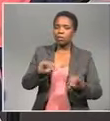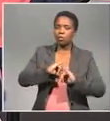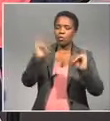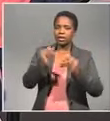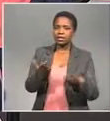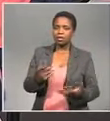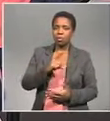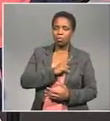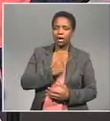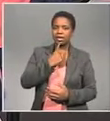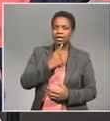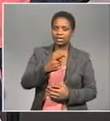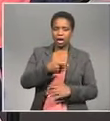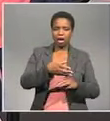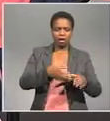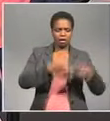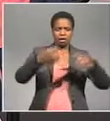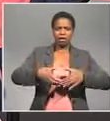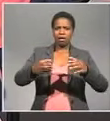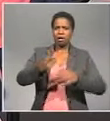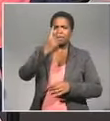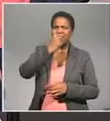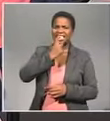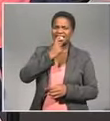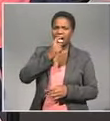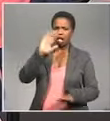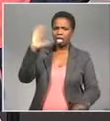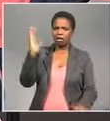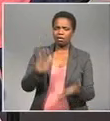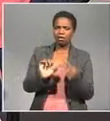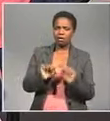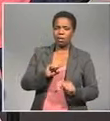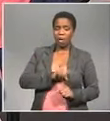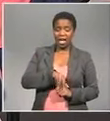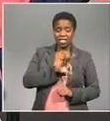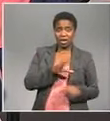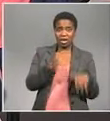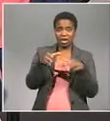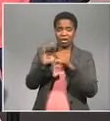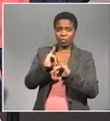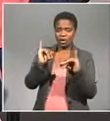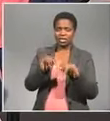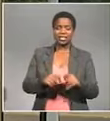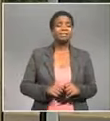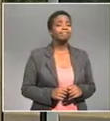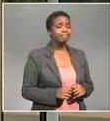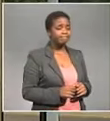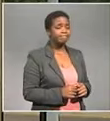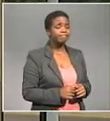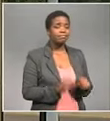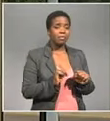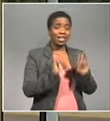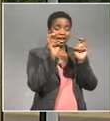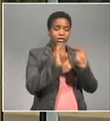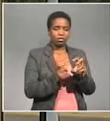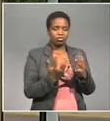is the coal situation for ESCOM I thought we were through the coal crunch It seems three power stations are now in crisis No, absolutely not So ESCOM